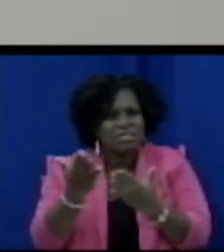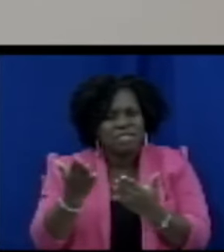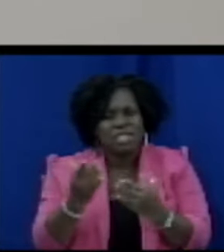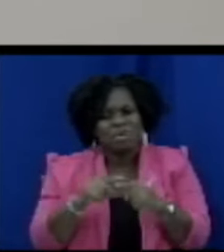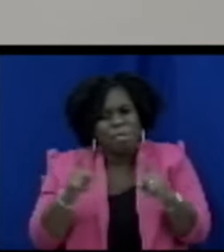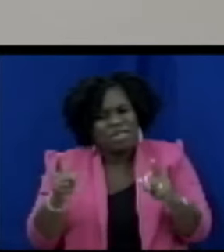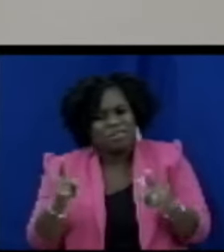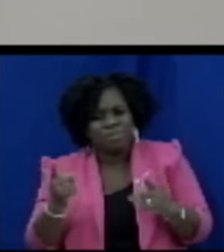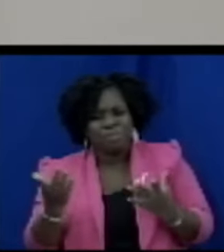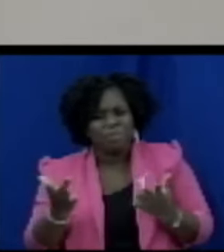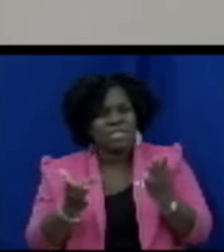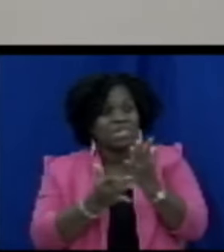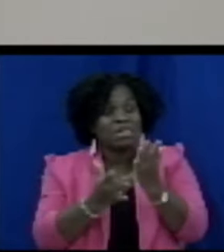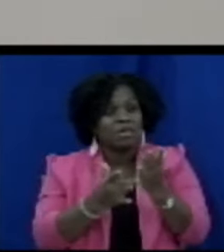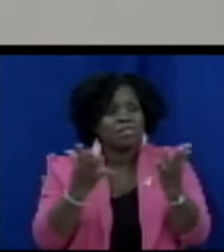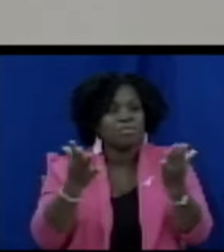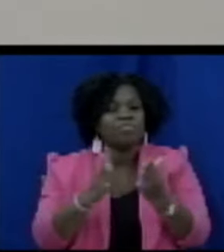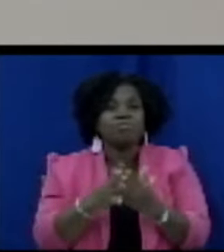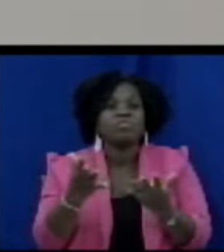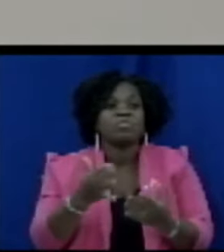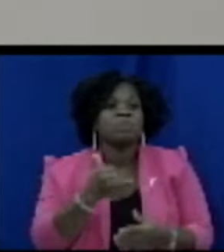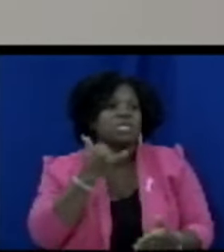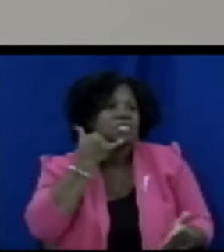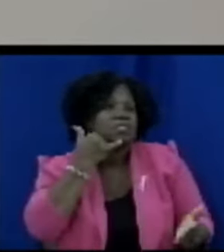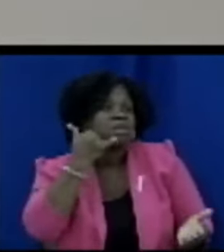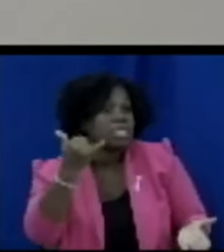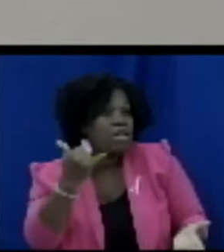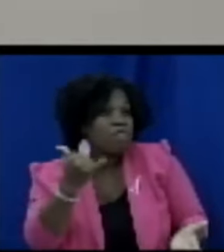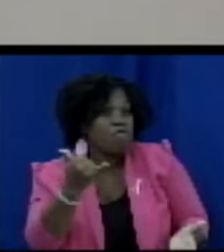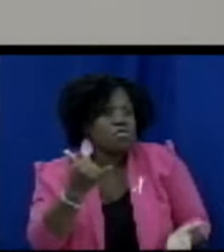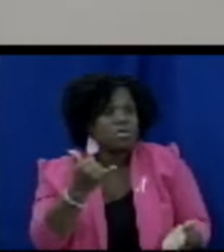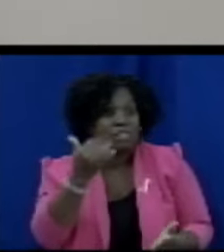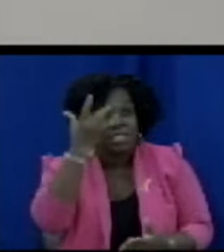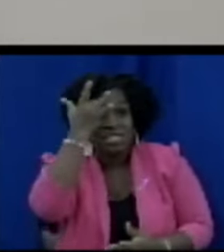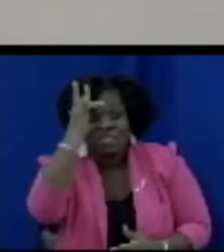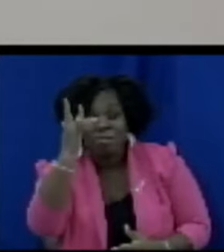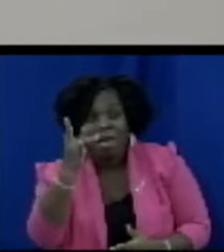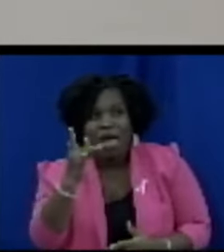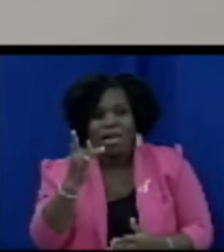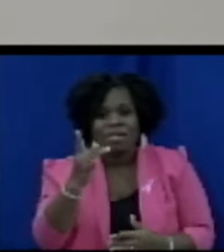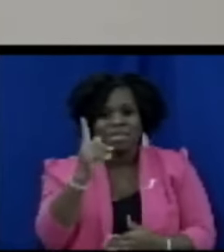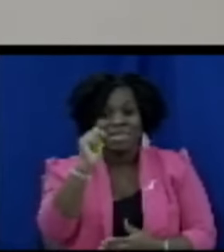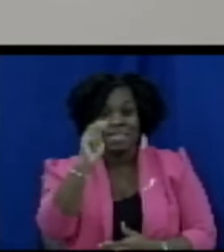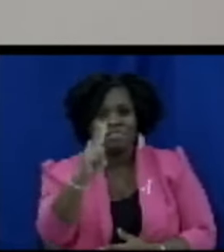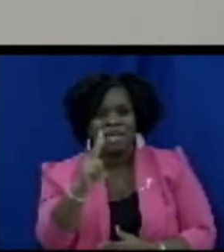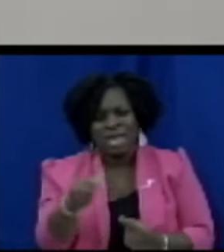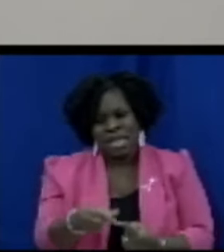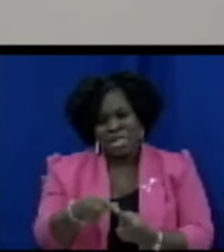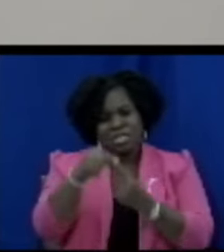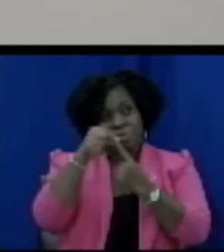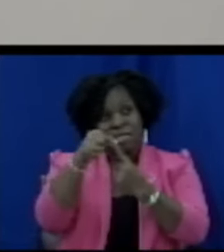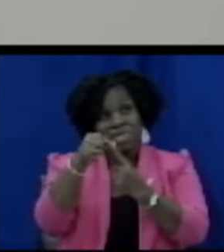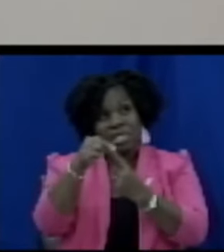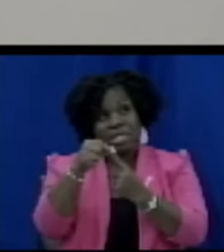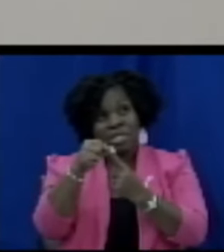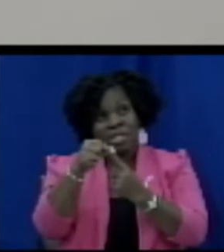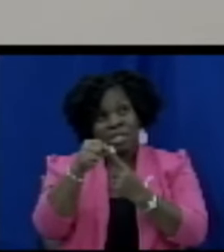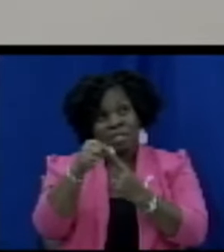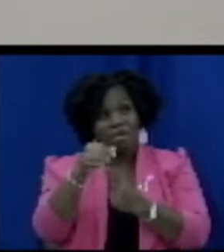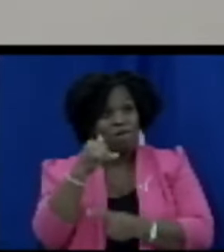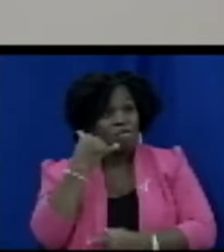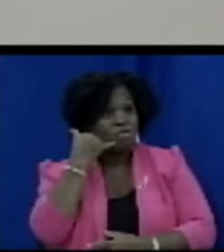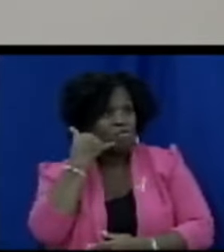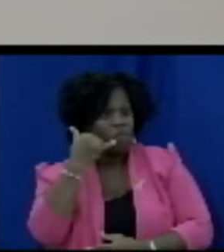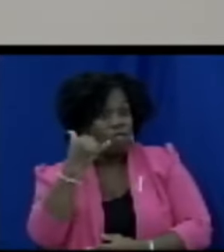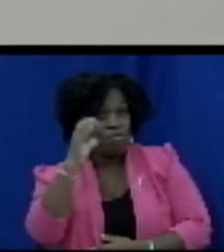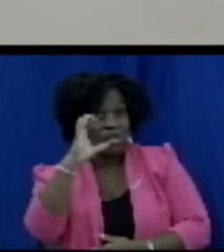bring it up cell phones smart TVs that kind of thing especially cell phones they end up in the hands of some of these persons who are